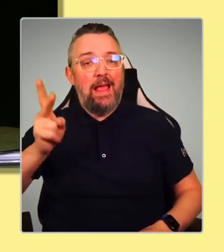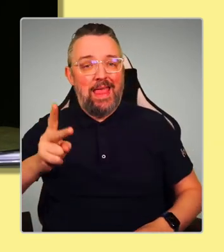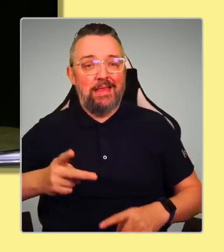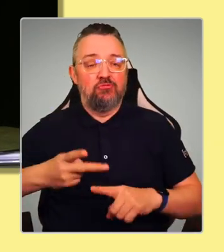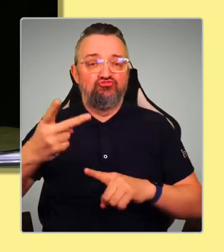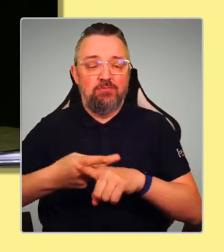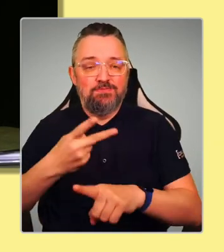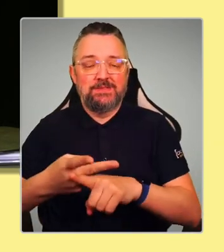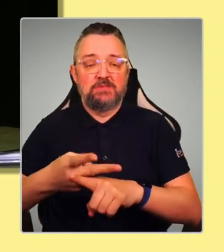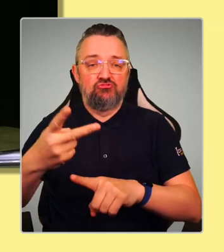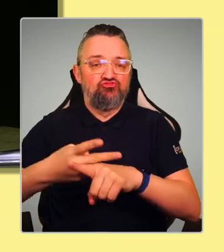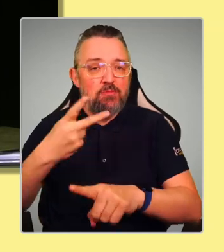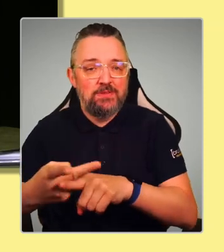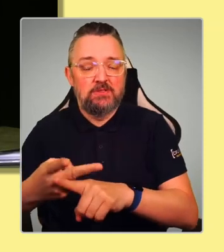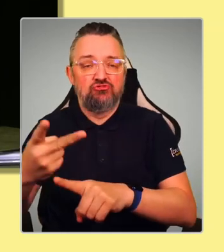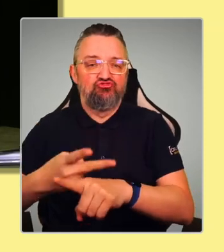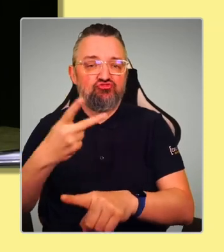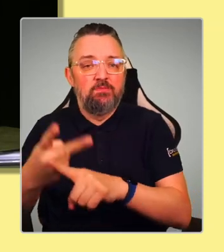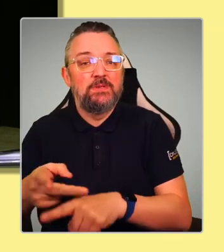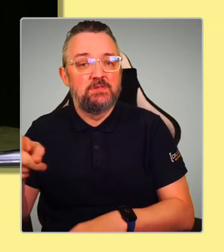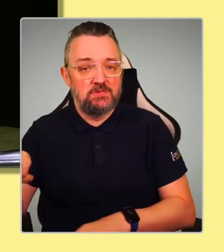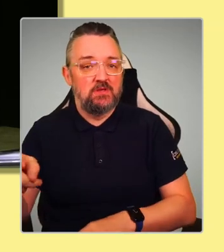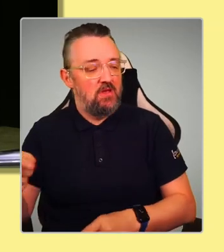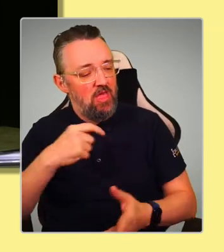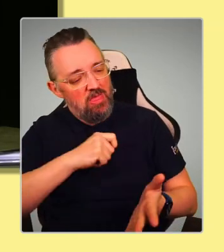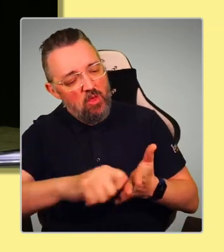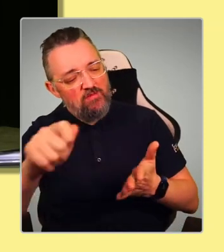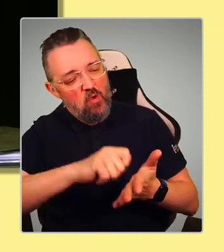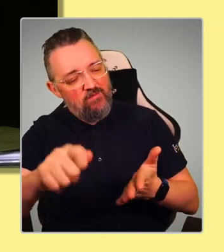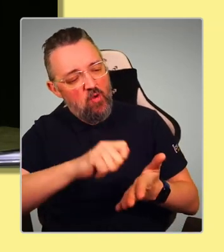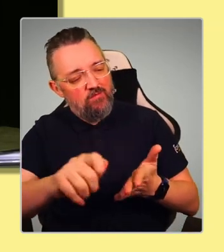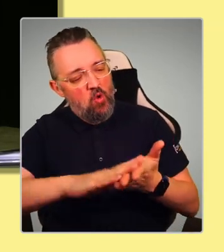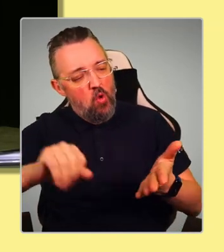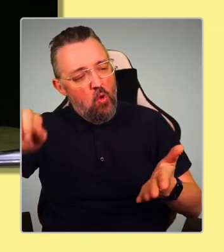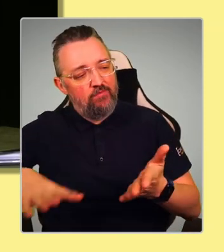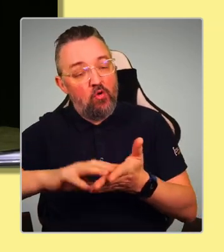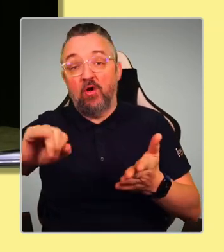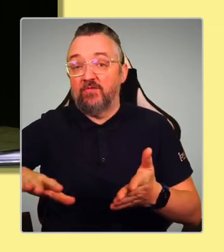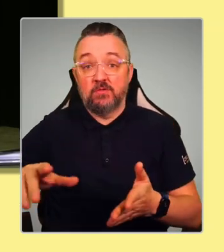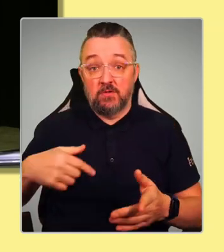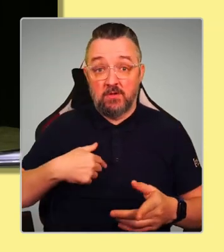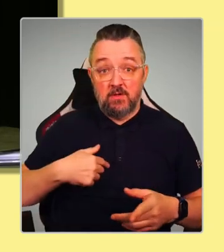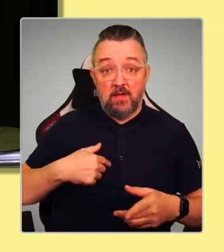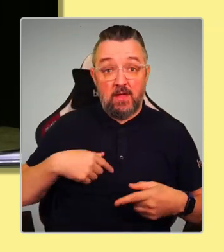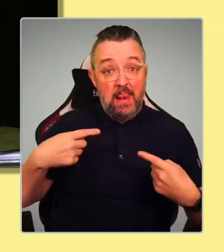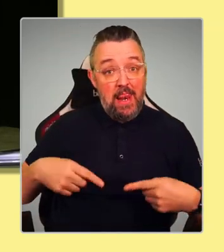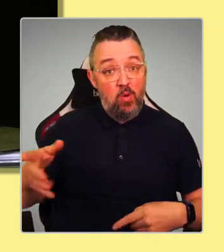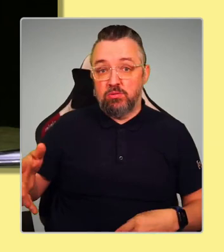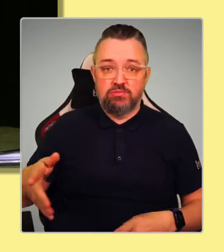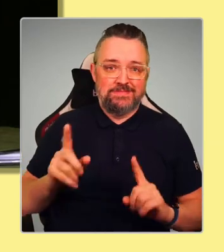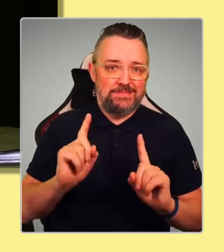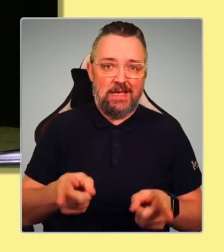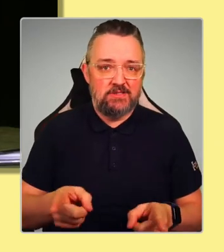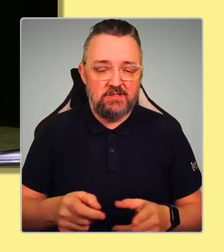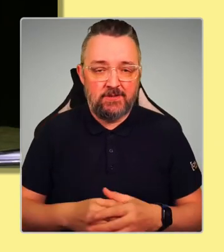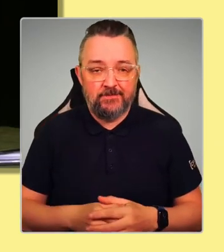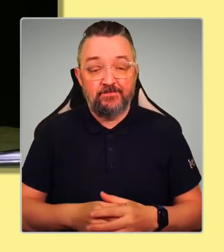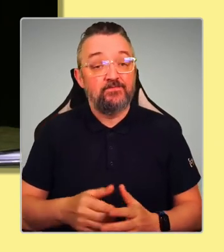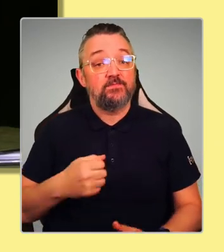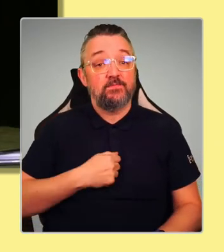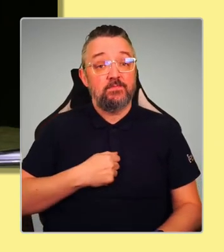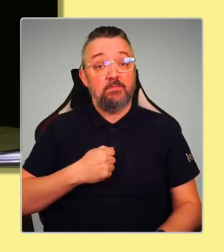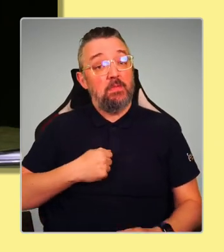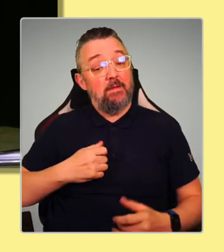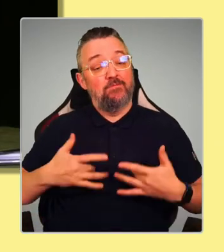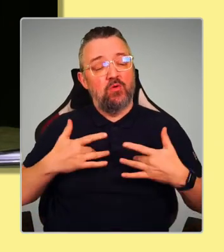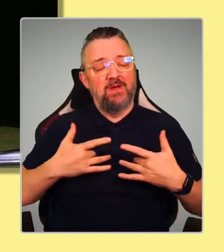bill, and they will undermine our democracy. We cannot let that happen. For me, it's very clear. I respect